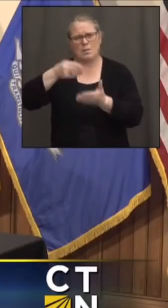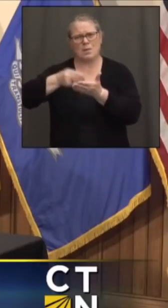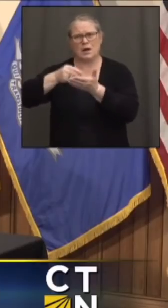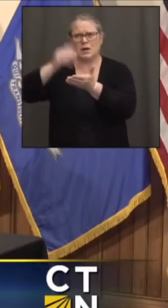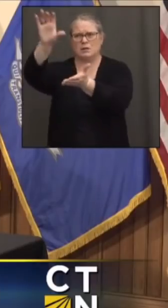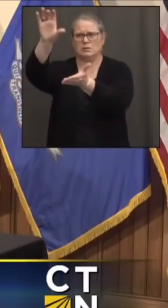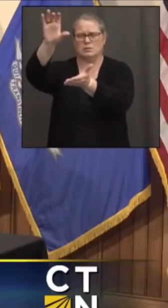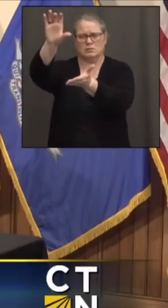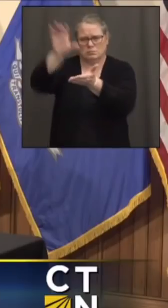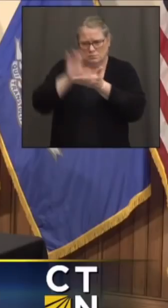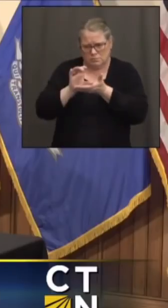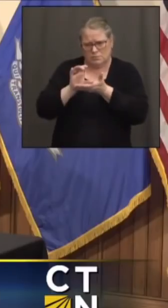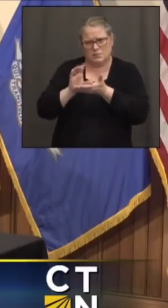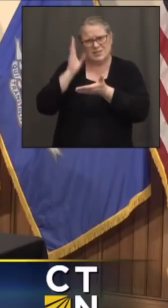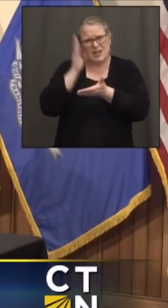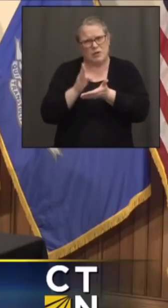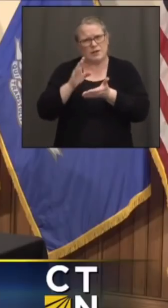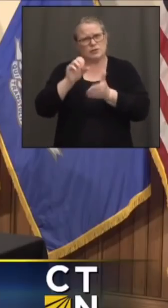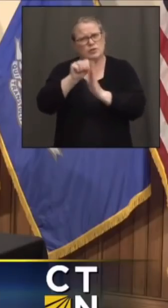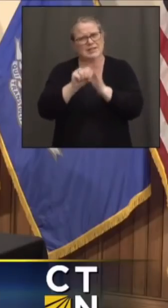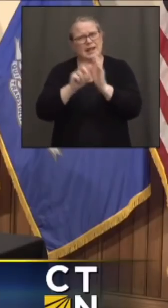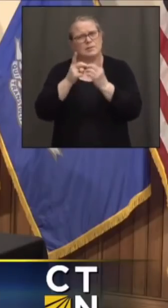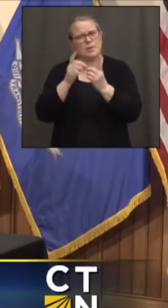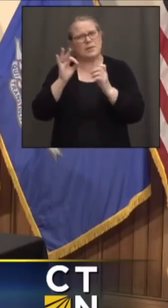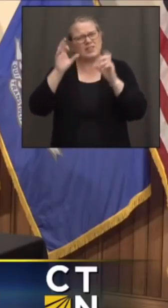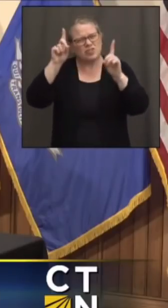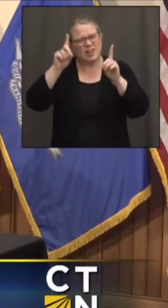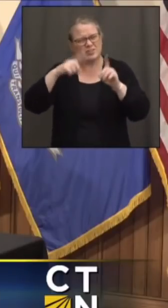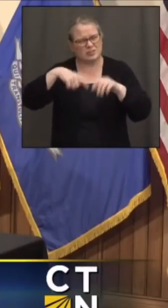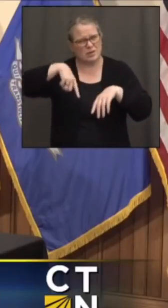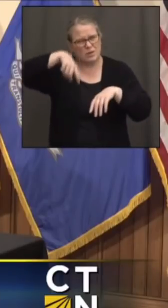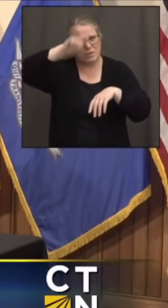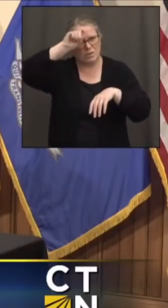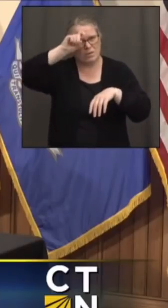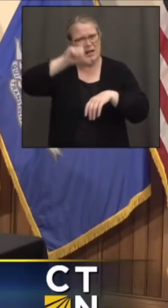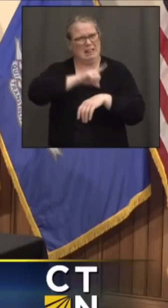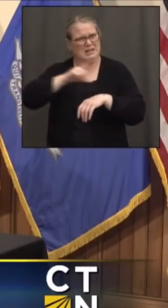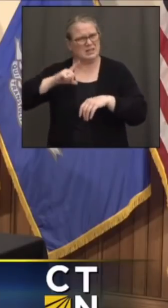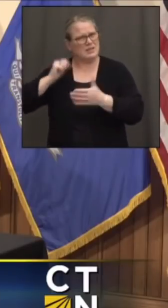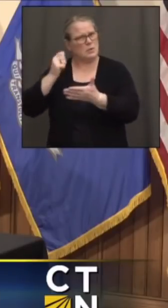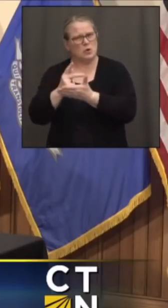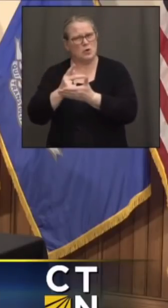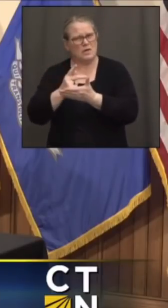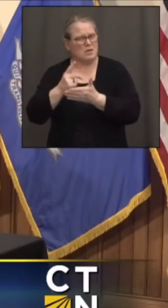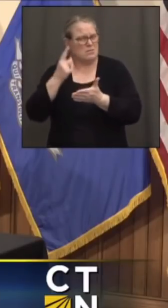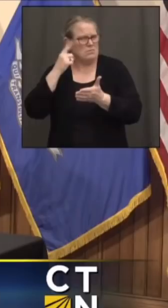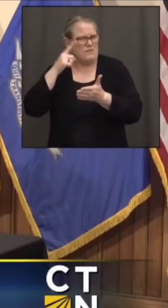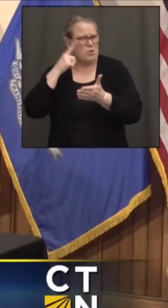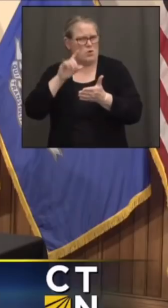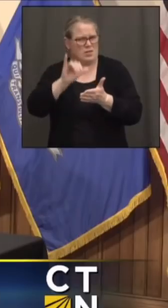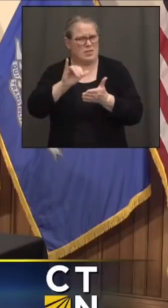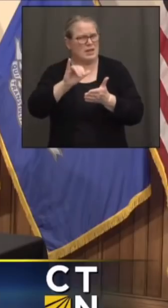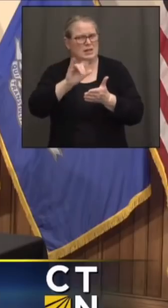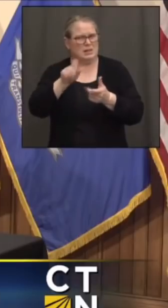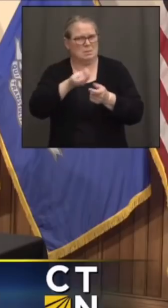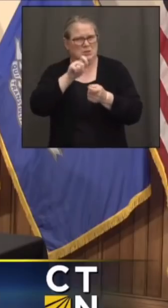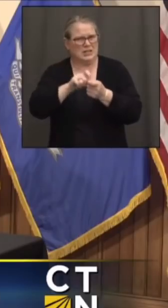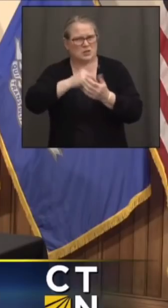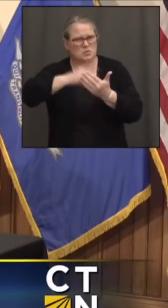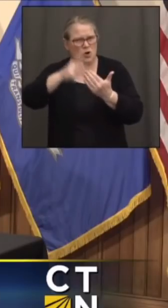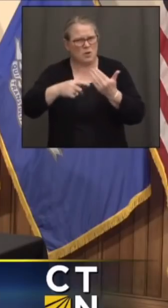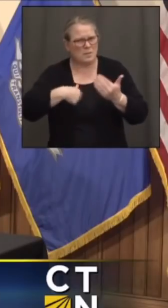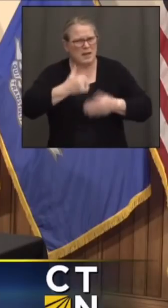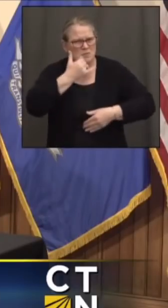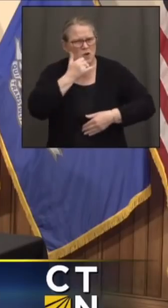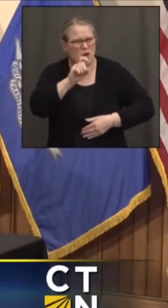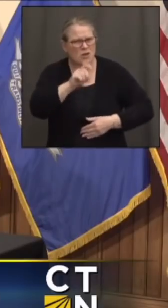Department of Education. So, one, I'm not sure that legislative approval is required for this particular initiative. Am I